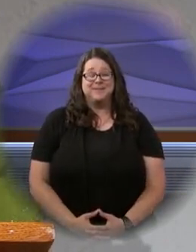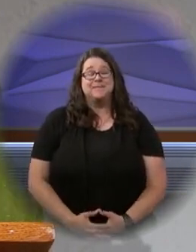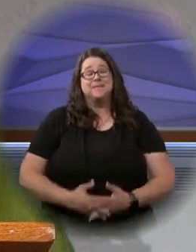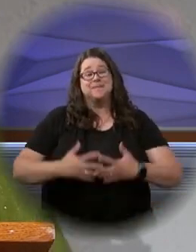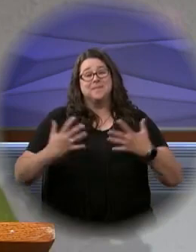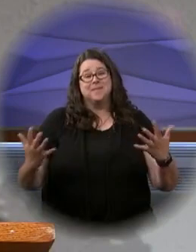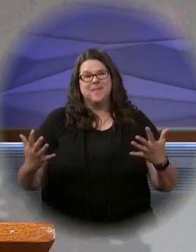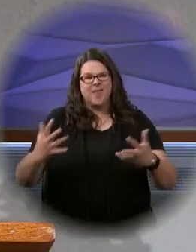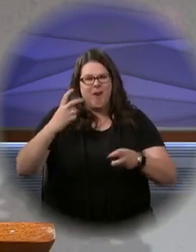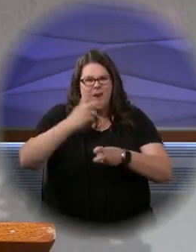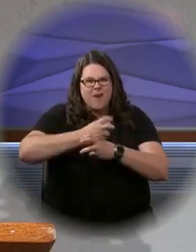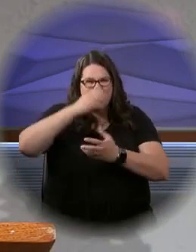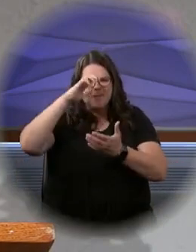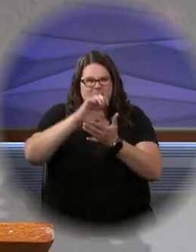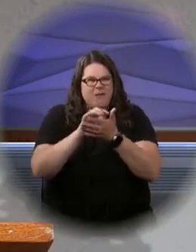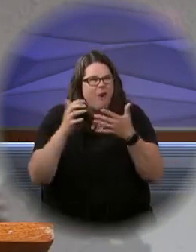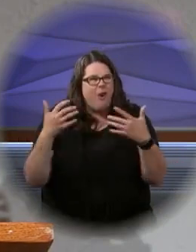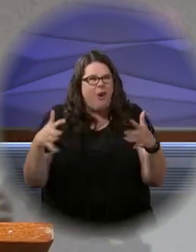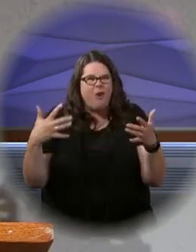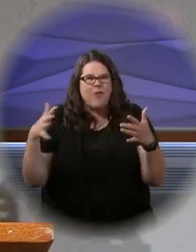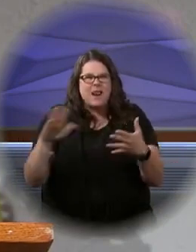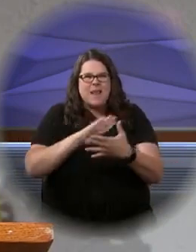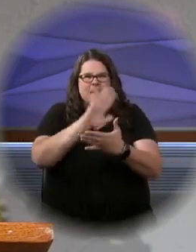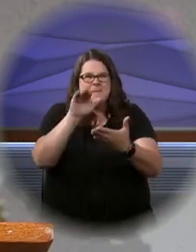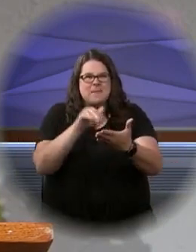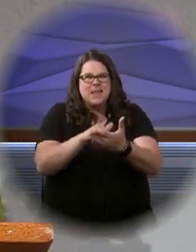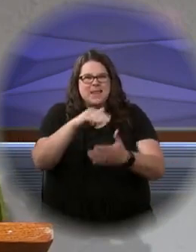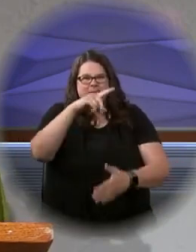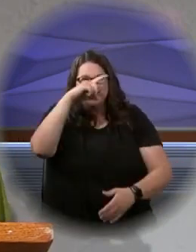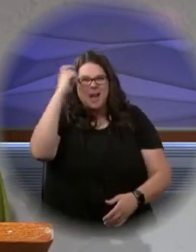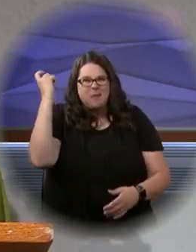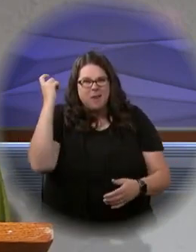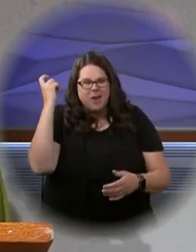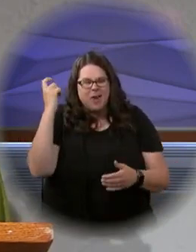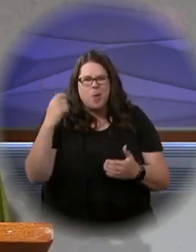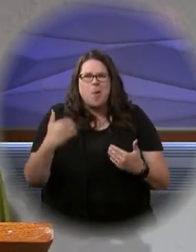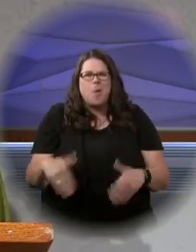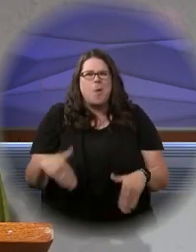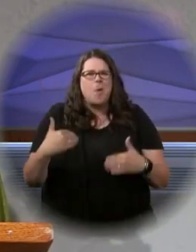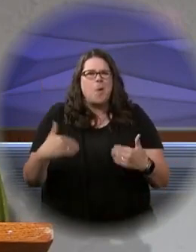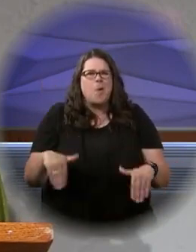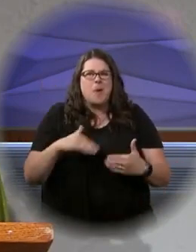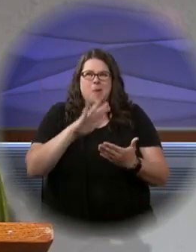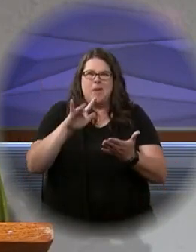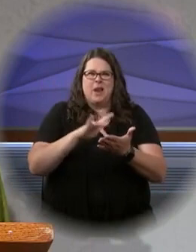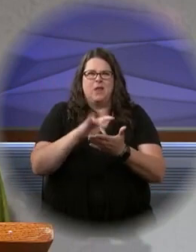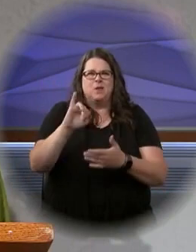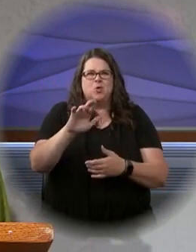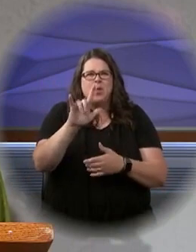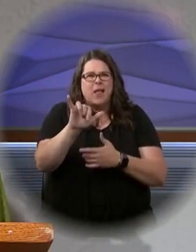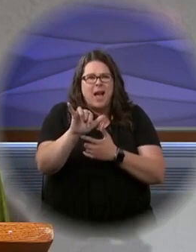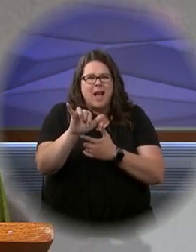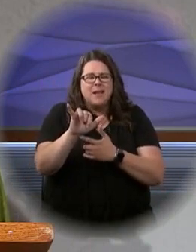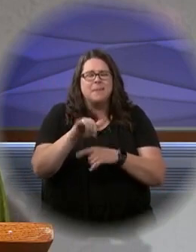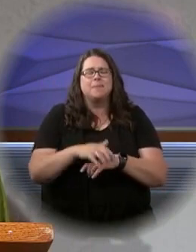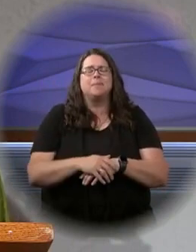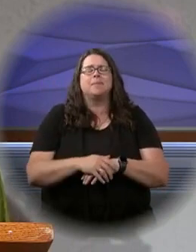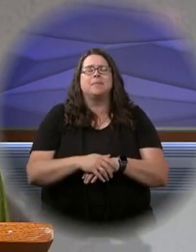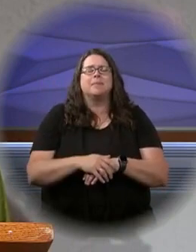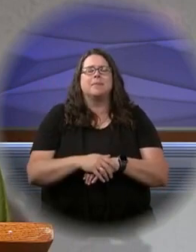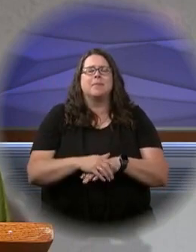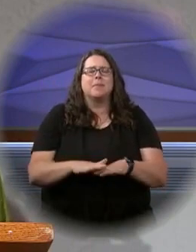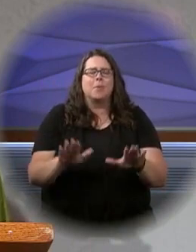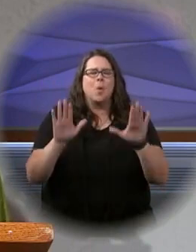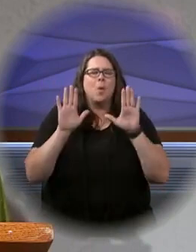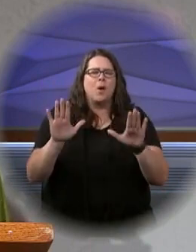So it's hard to believe we're already seems to be at mid-summer, as we are in the midst of July. And a